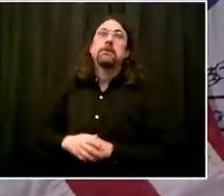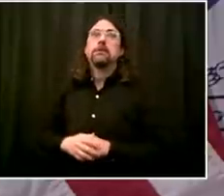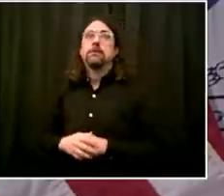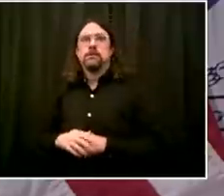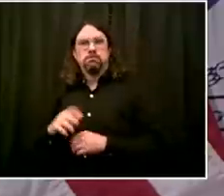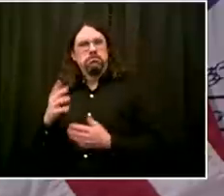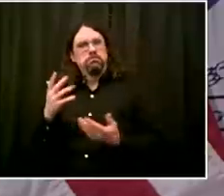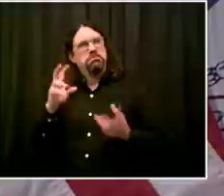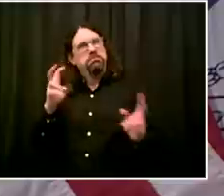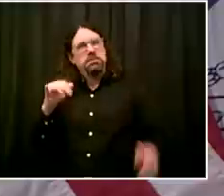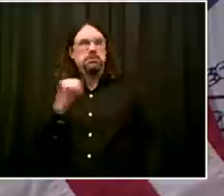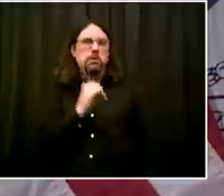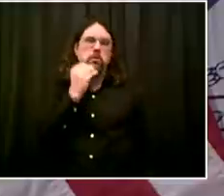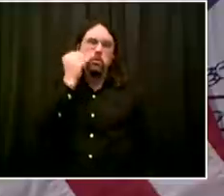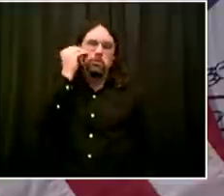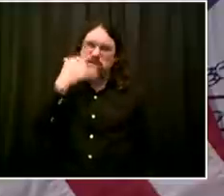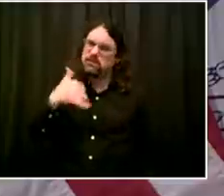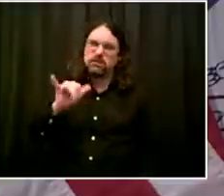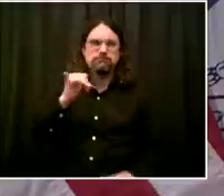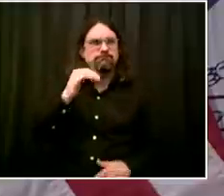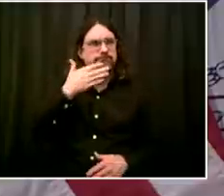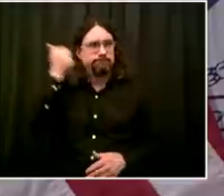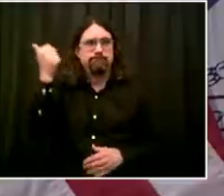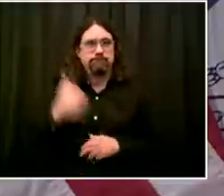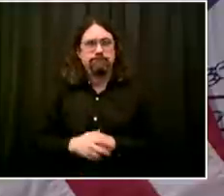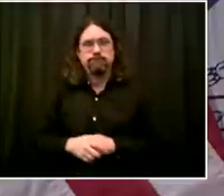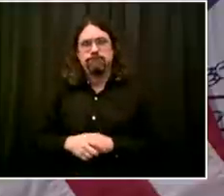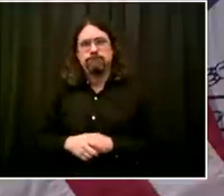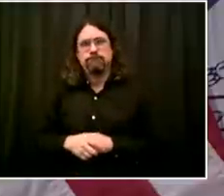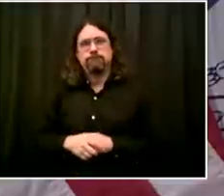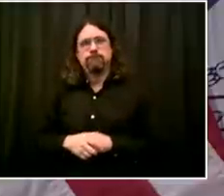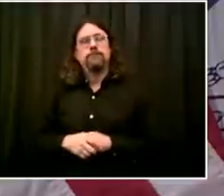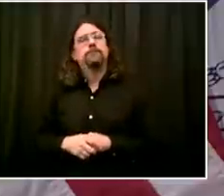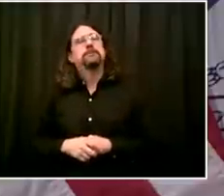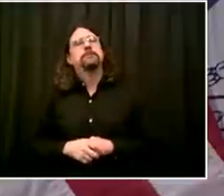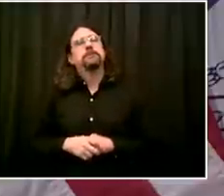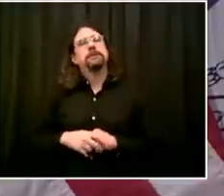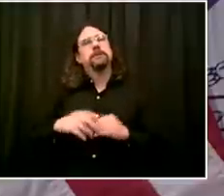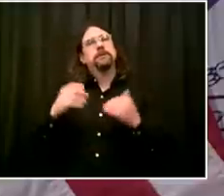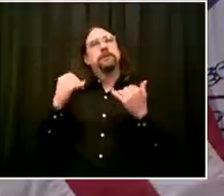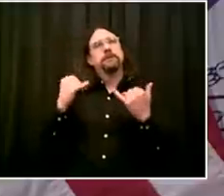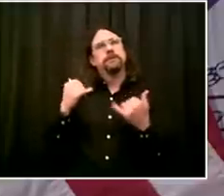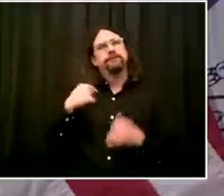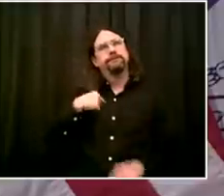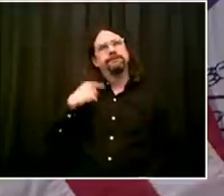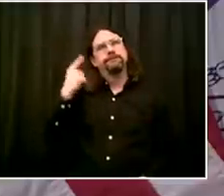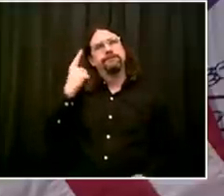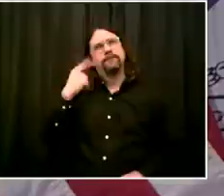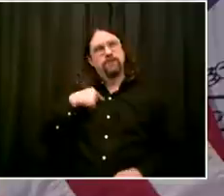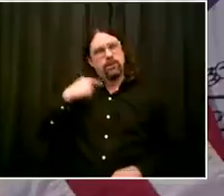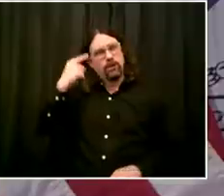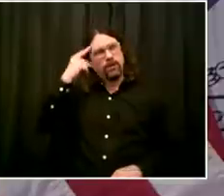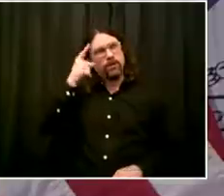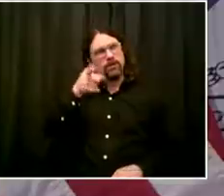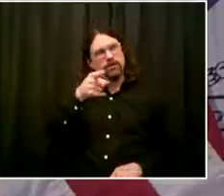department updating before, uh, we get to Memorial Day. So Mitch, uh, Dermot or other folks from,